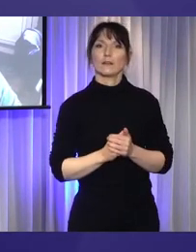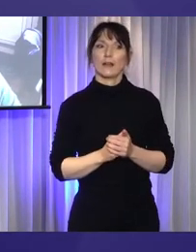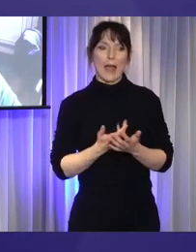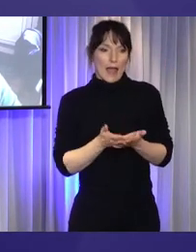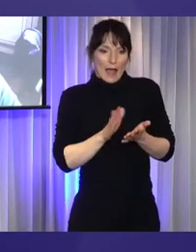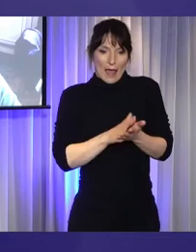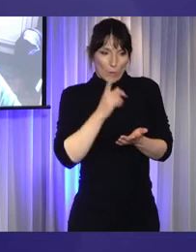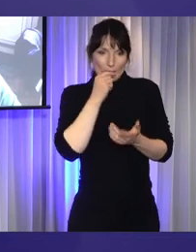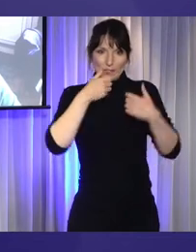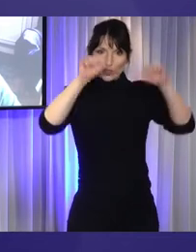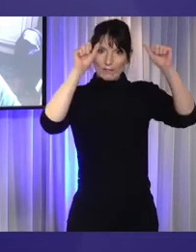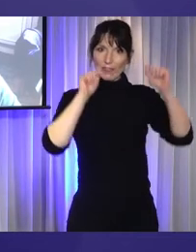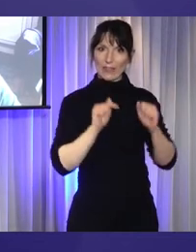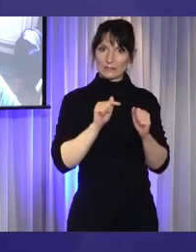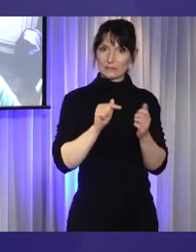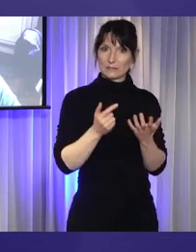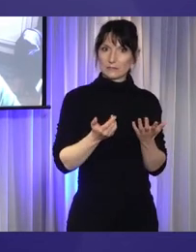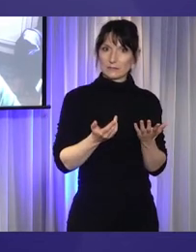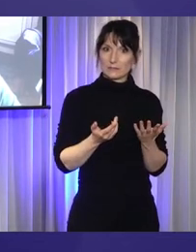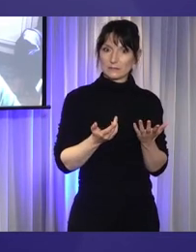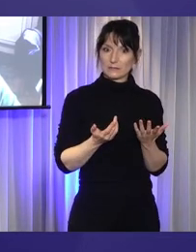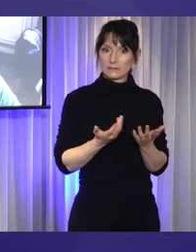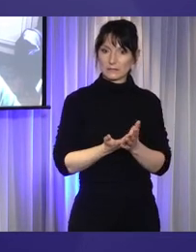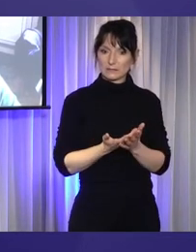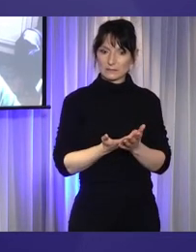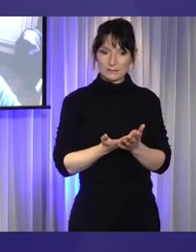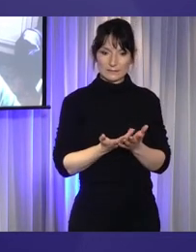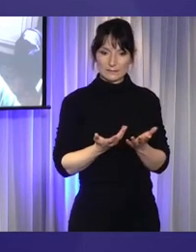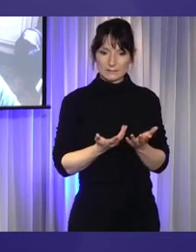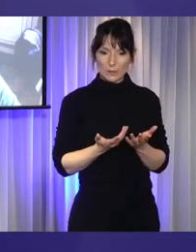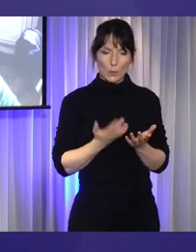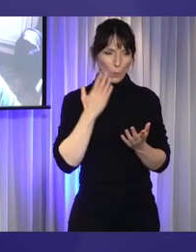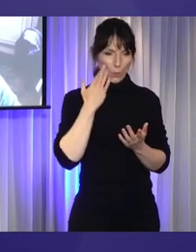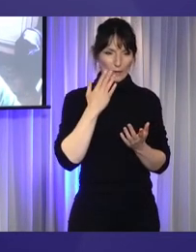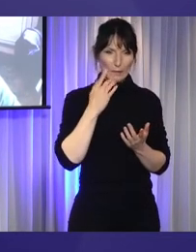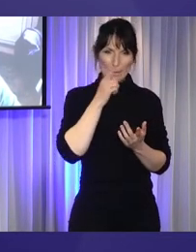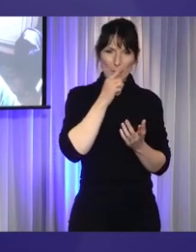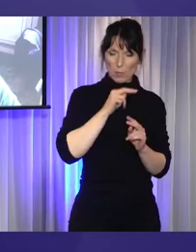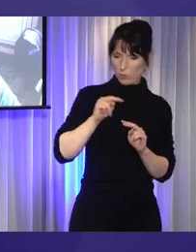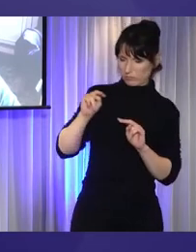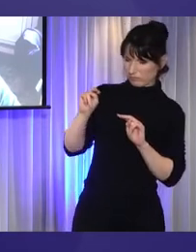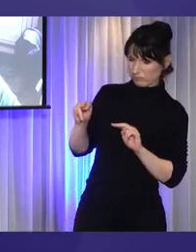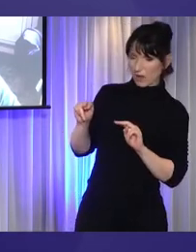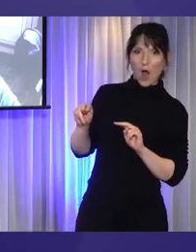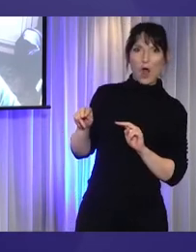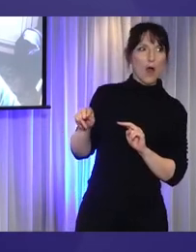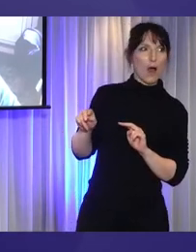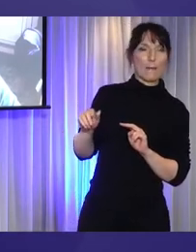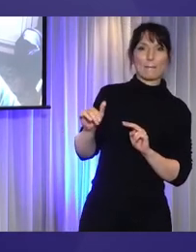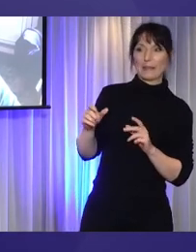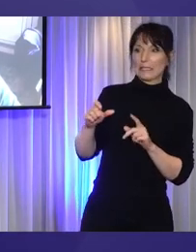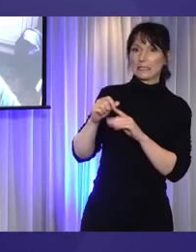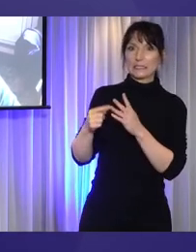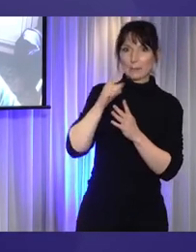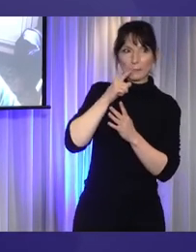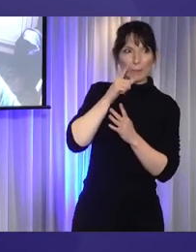can this be achieved when we are looked at as a commodity that can be charged at a higher price